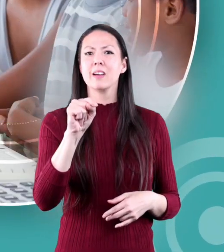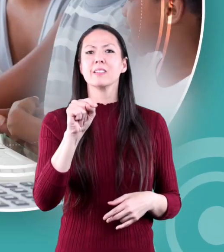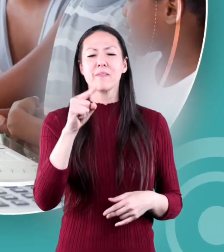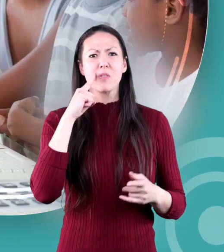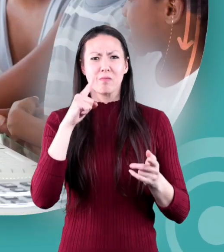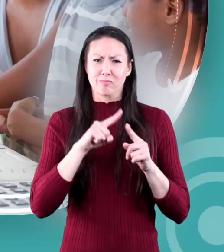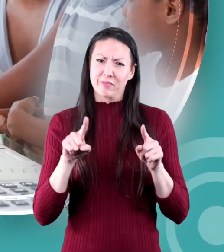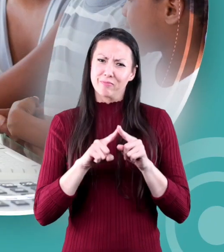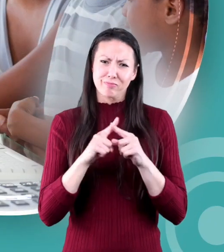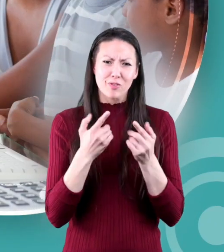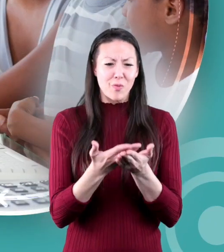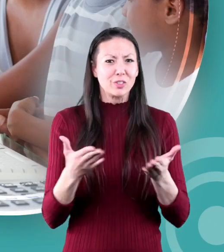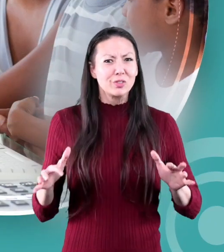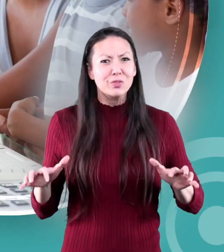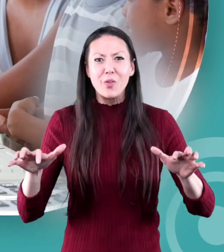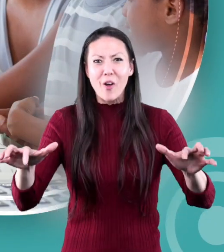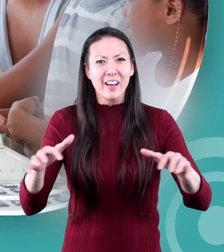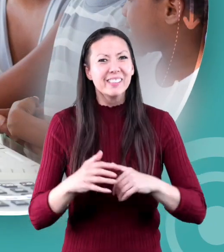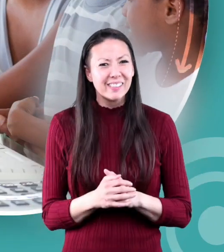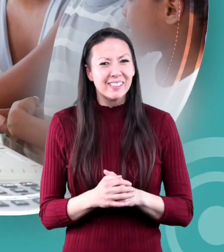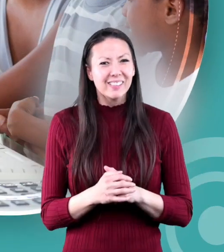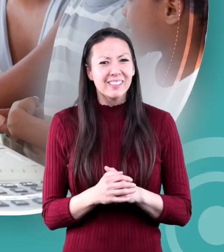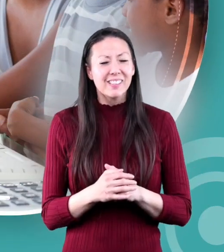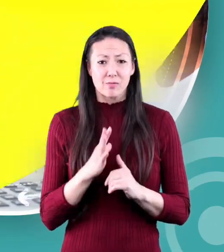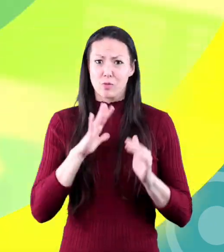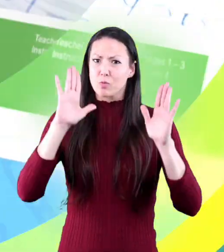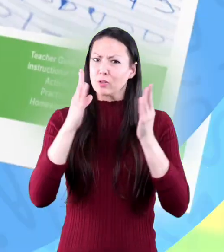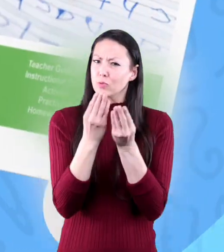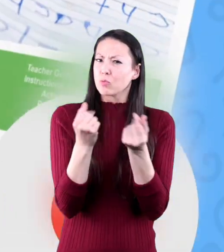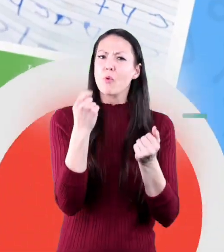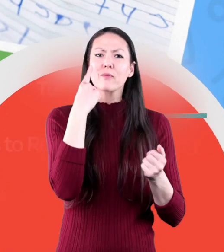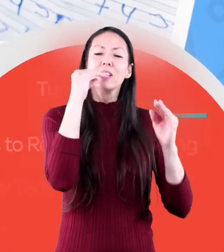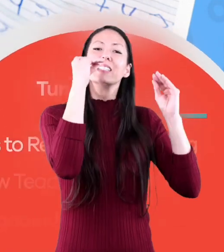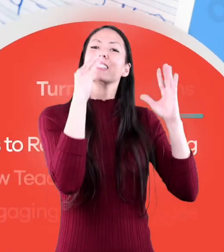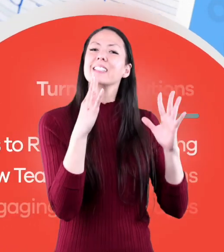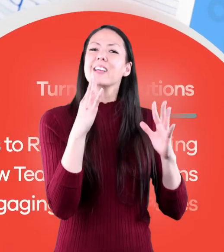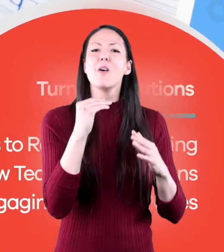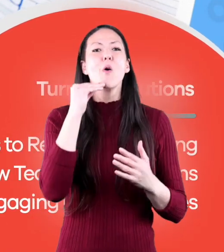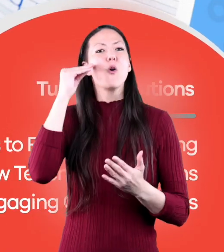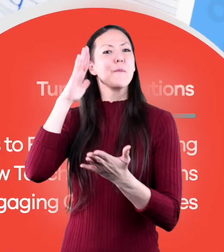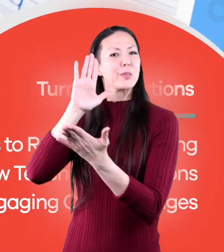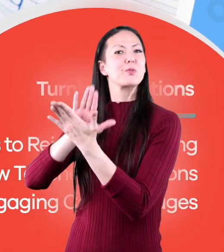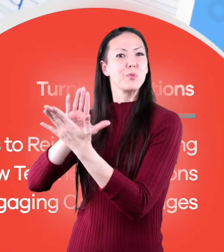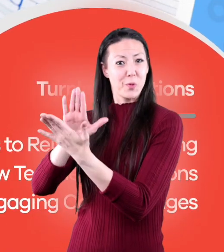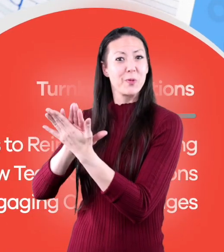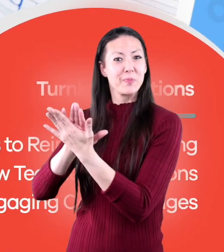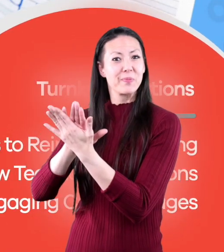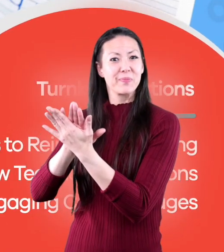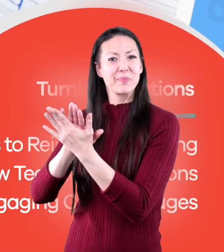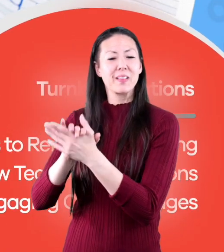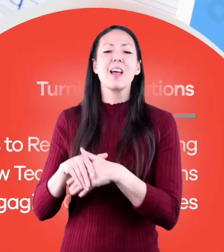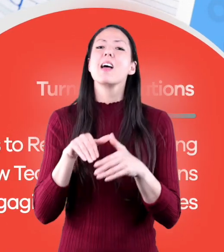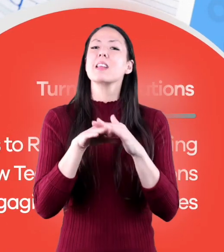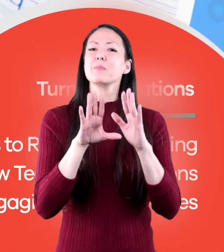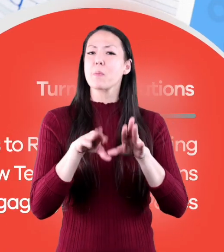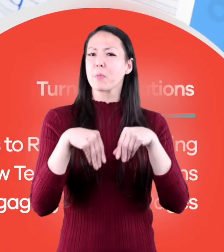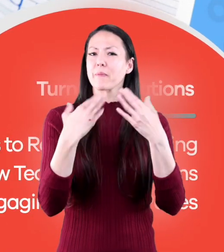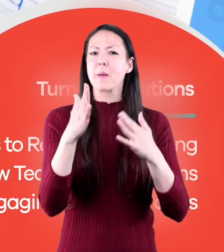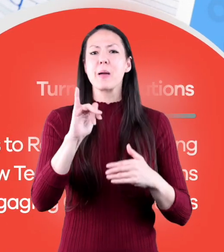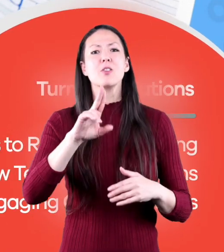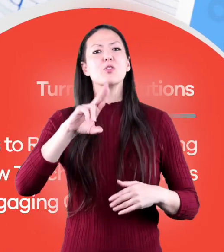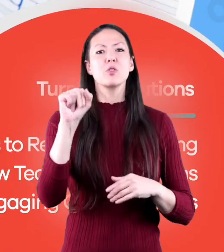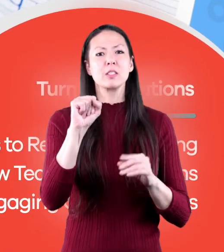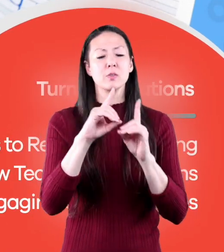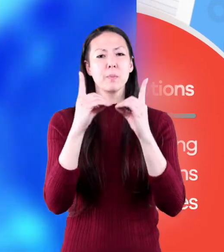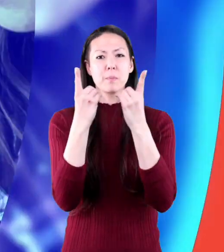.org for thousands of free resources and turnkey solutions for teachers and homeschoolers.